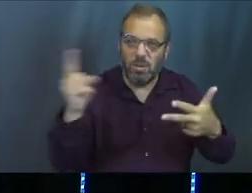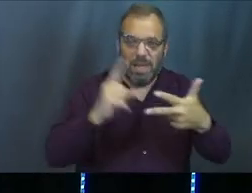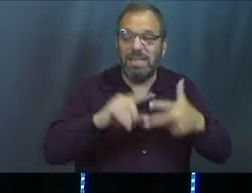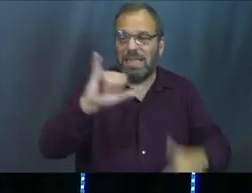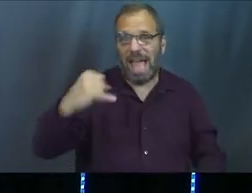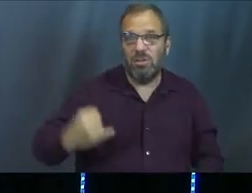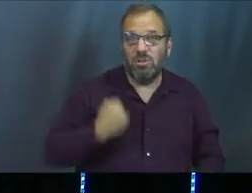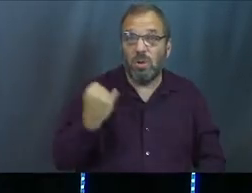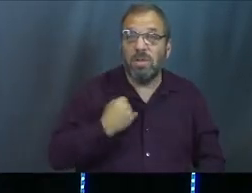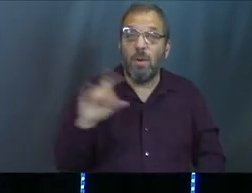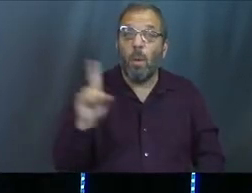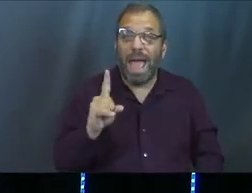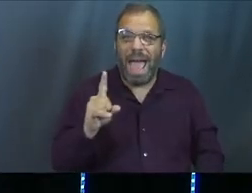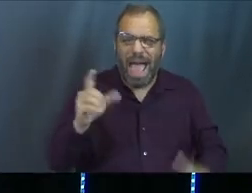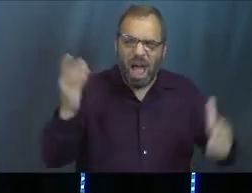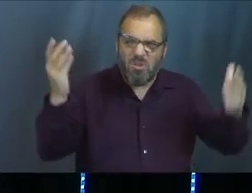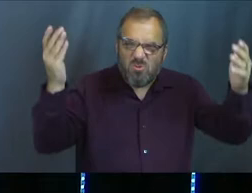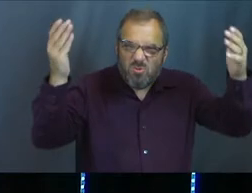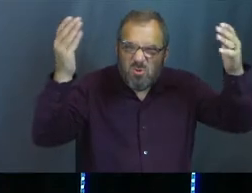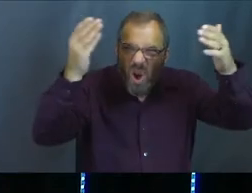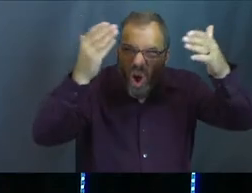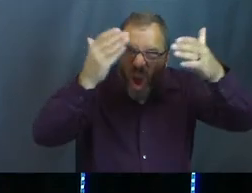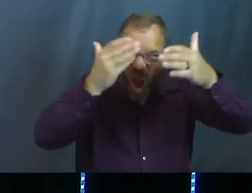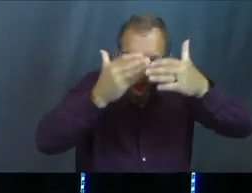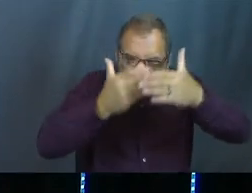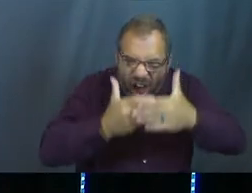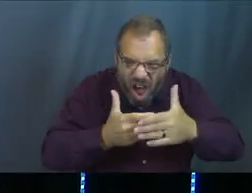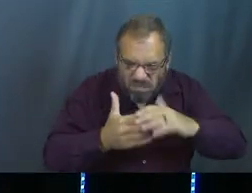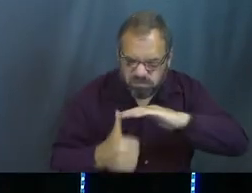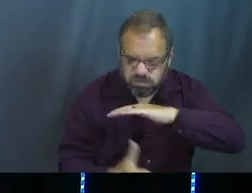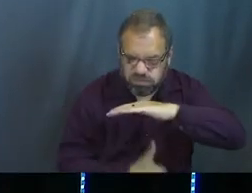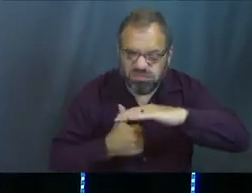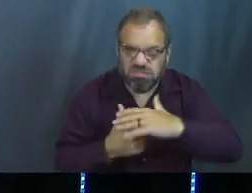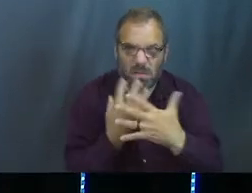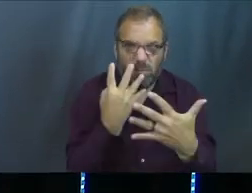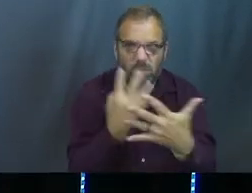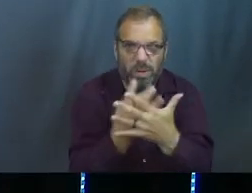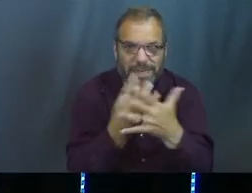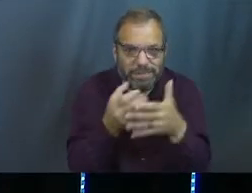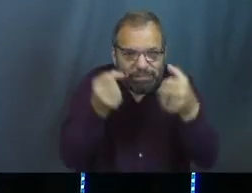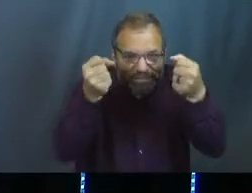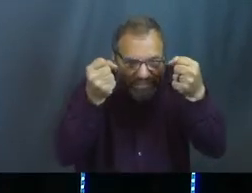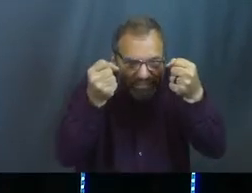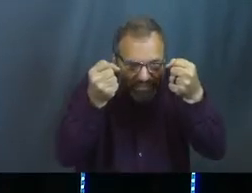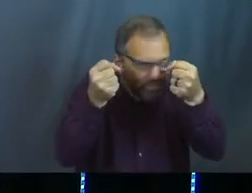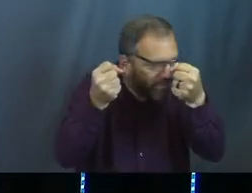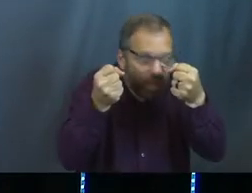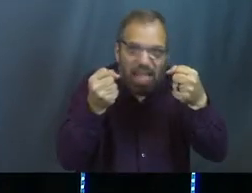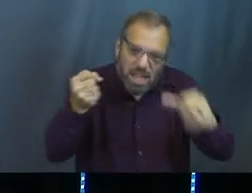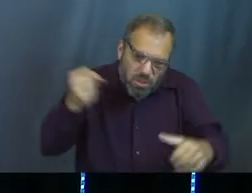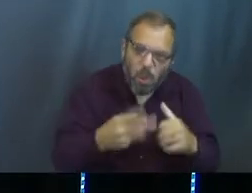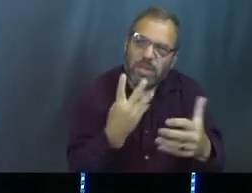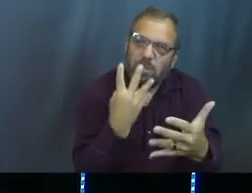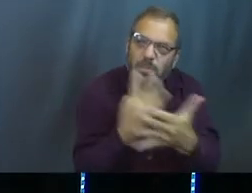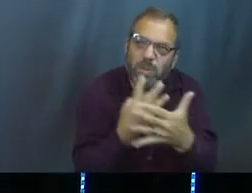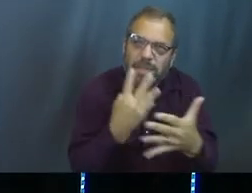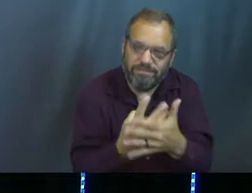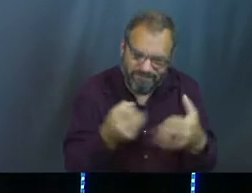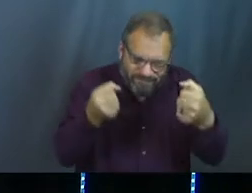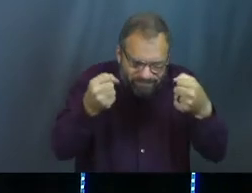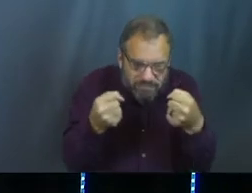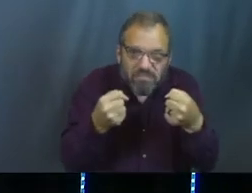Joseph is in a deep, dark place, and he is now in prison, right? Joseph was thrown into prison